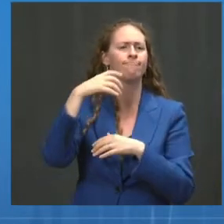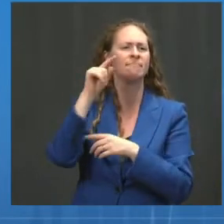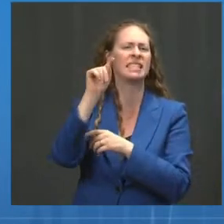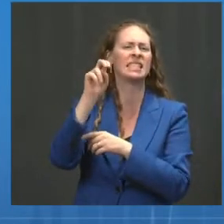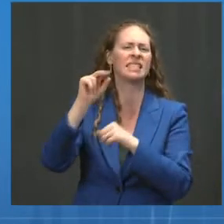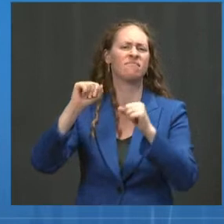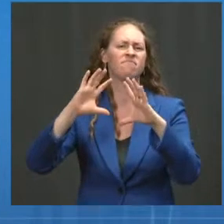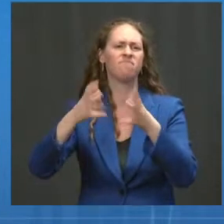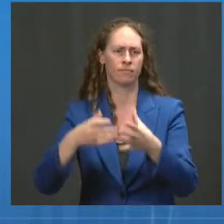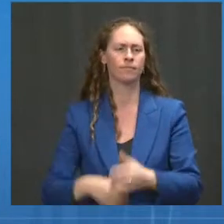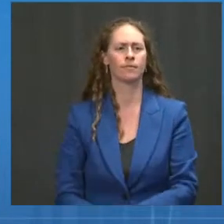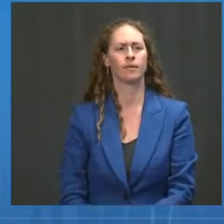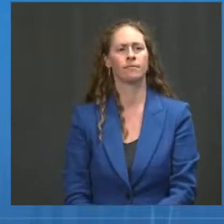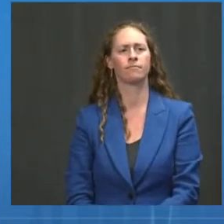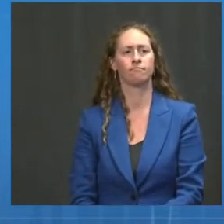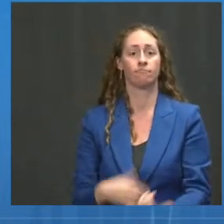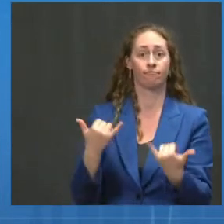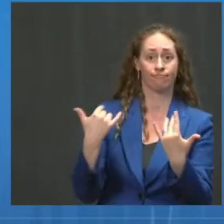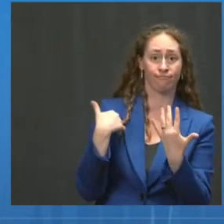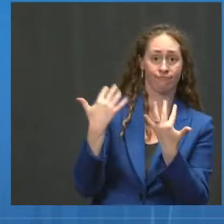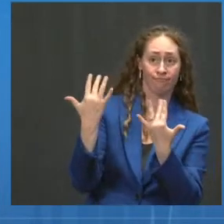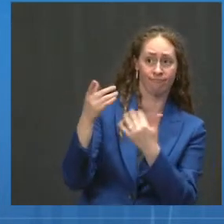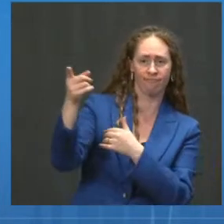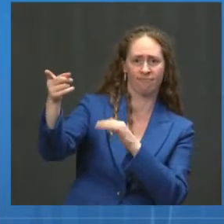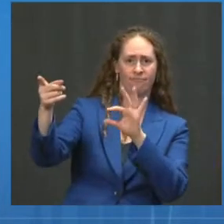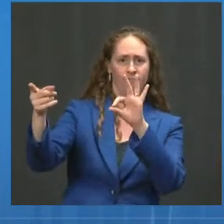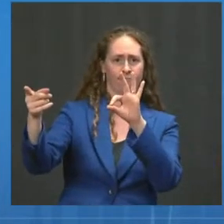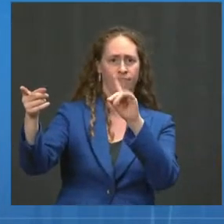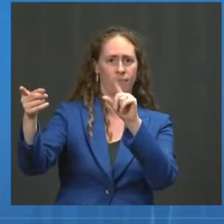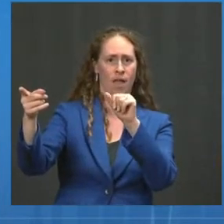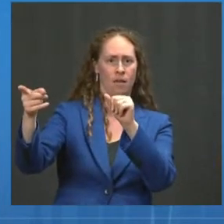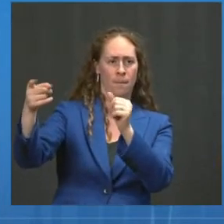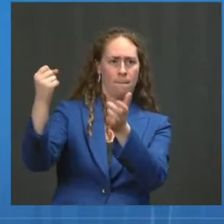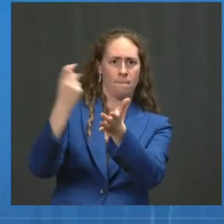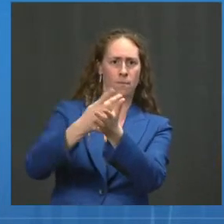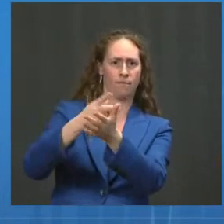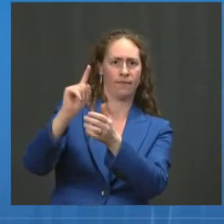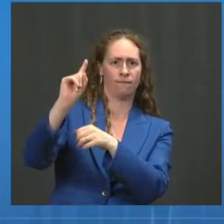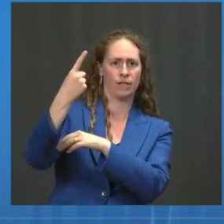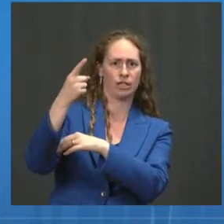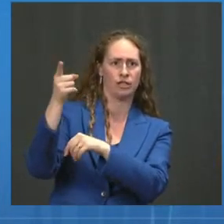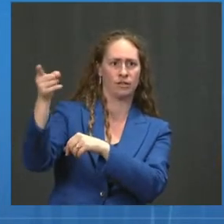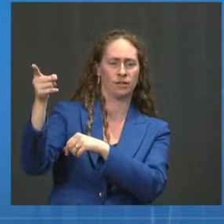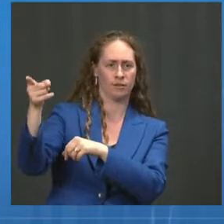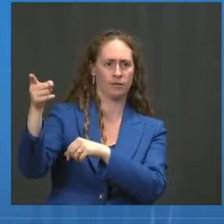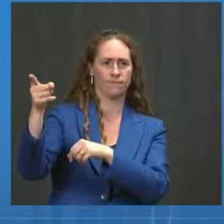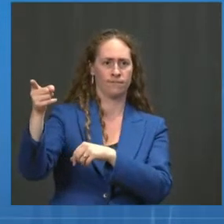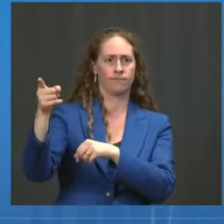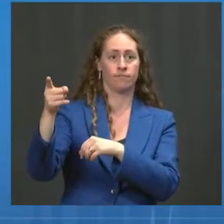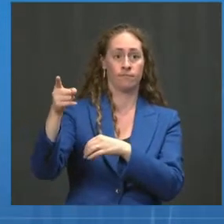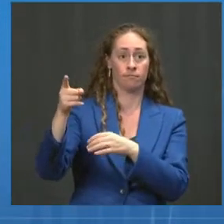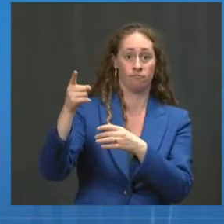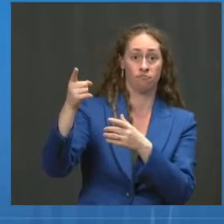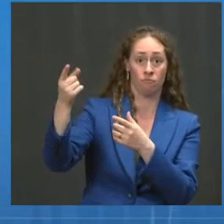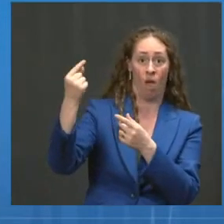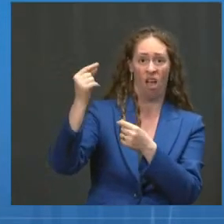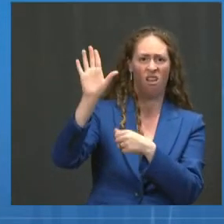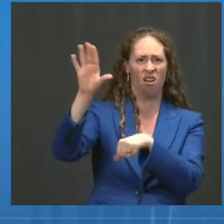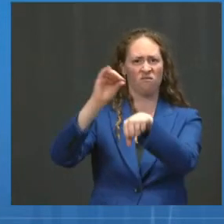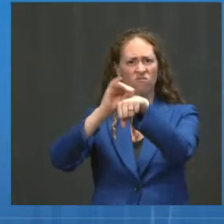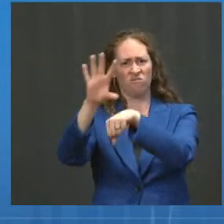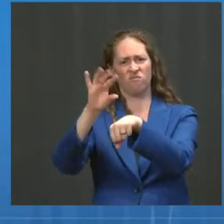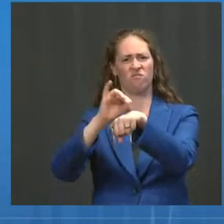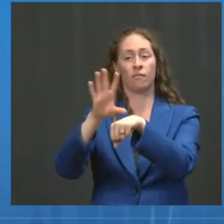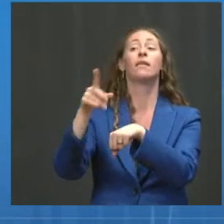weigh in on that, obviously, do their thorough review. And then based on their recommendations and ACIP's recommendations,